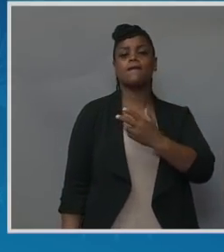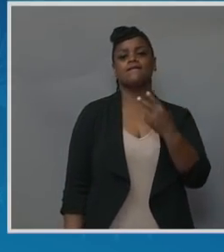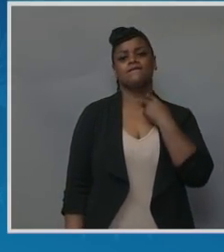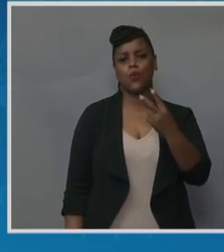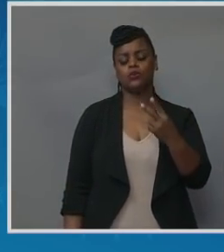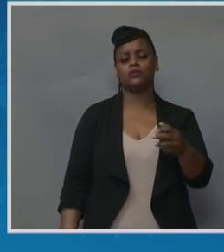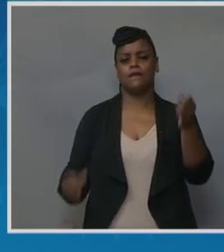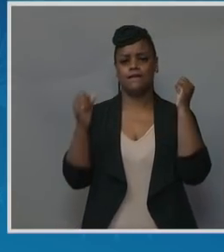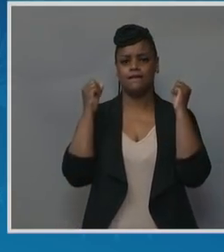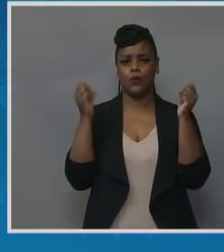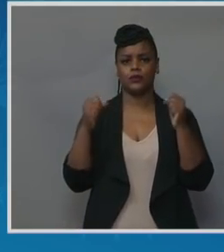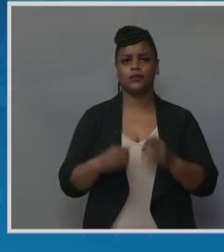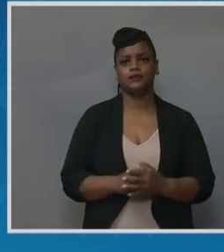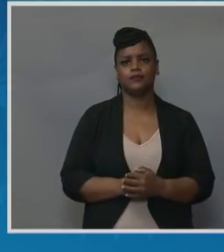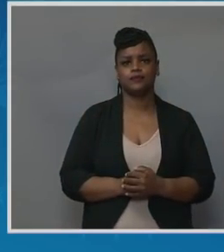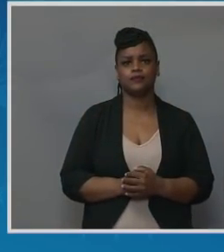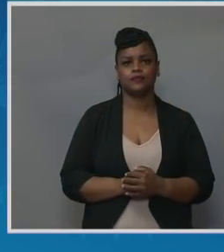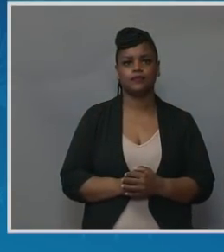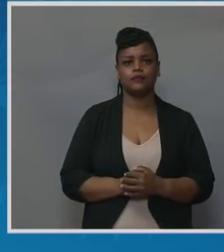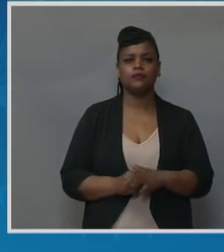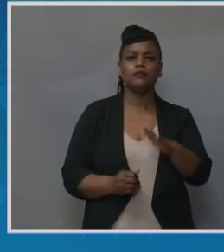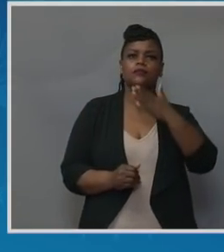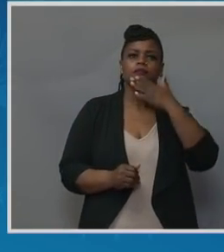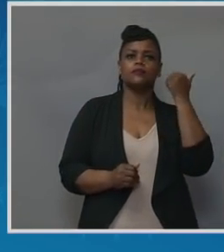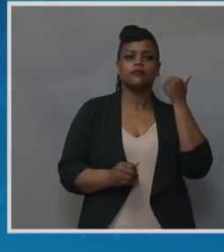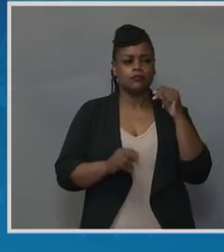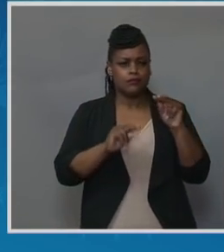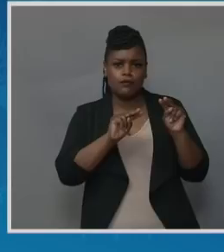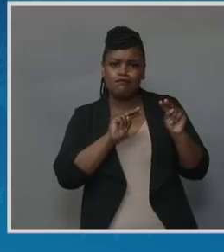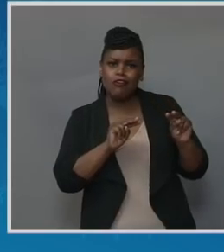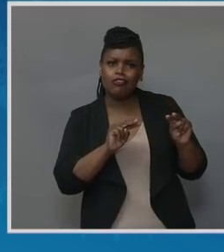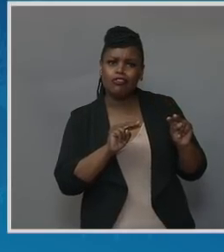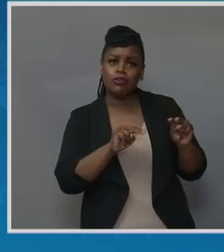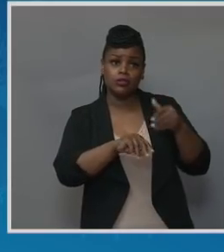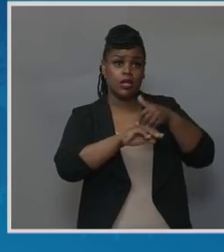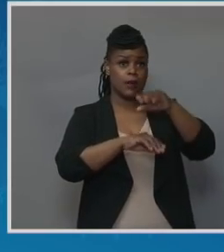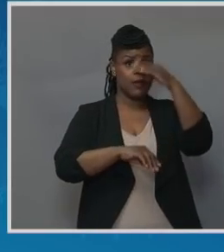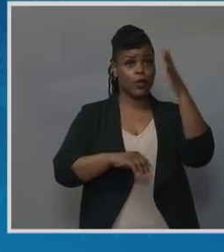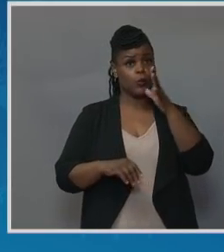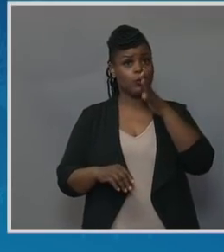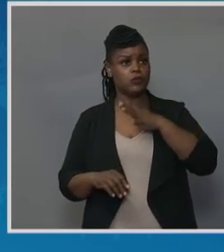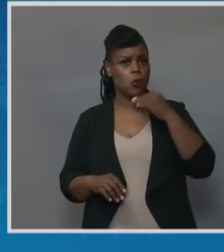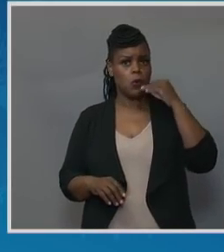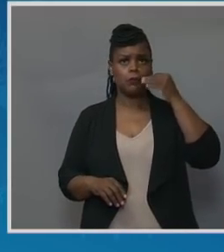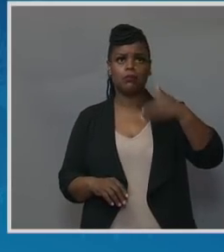Better home monitoring when you send black women home because Arika was sent home and she wasn't monitored.